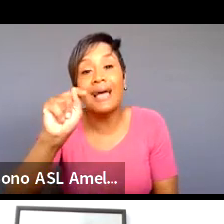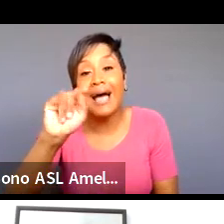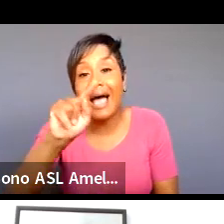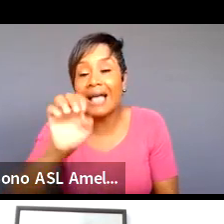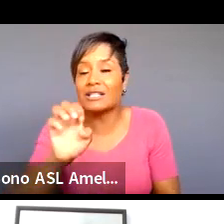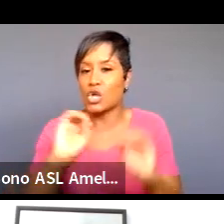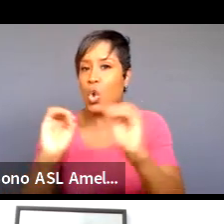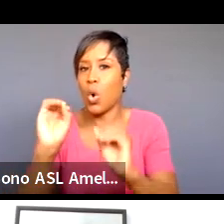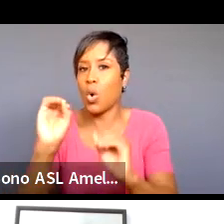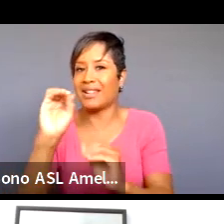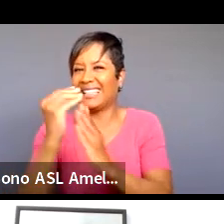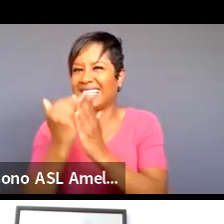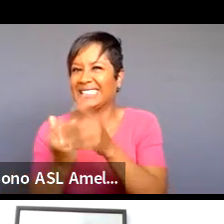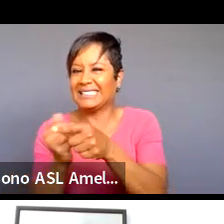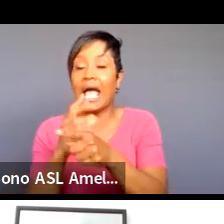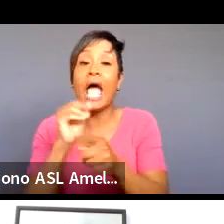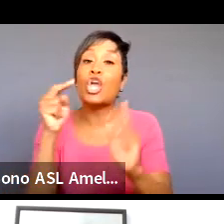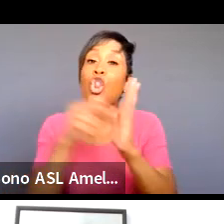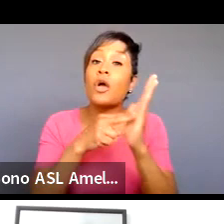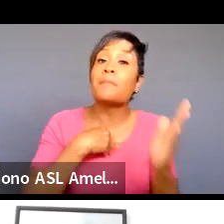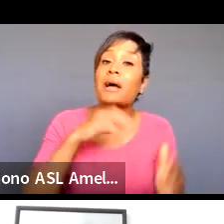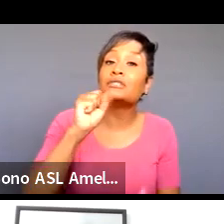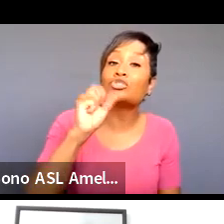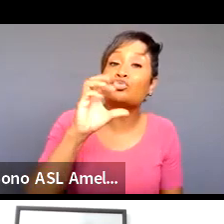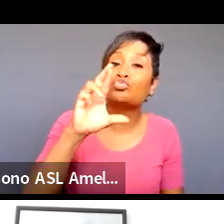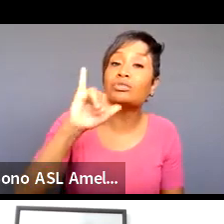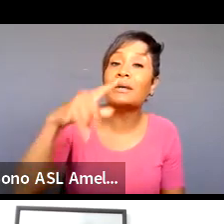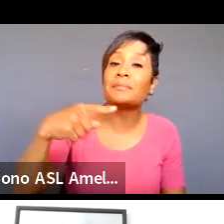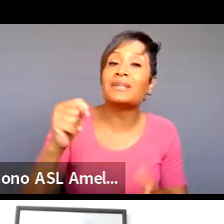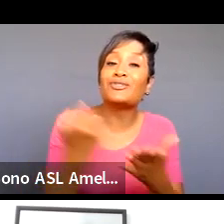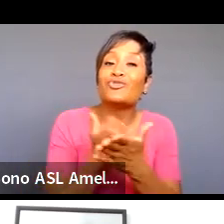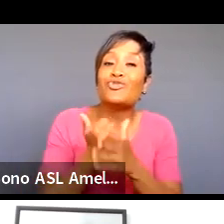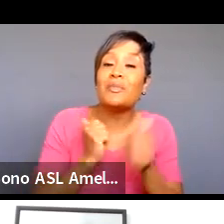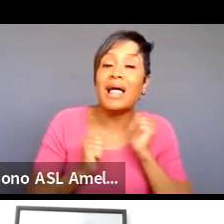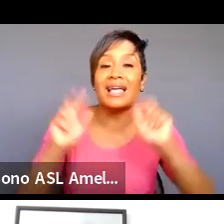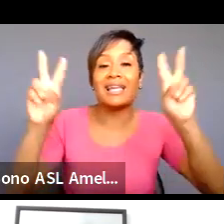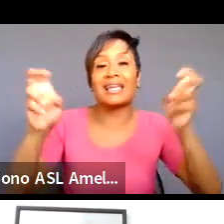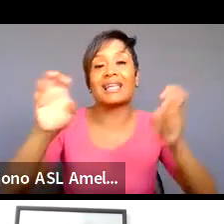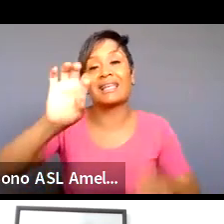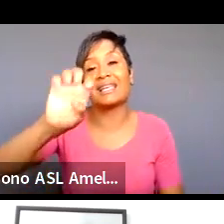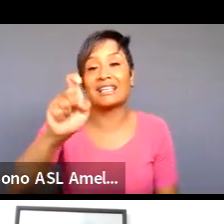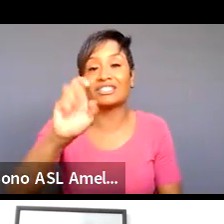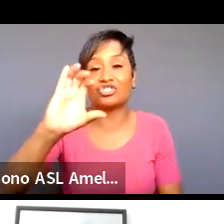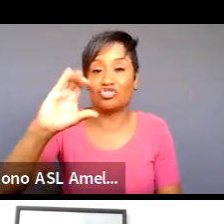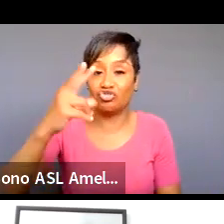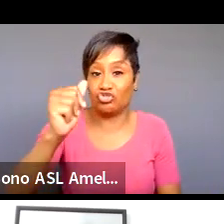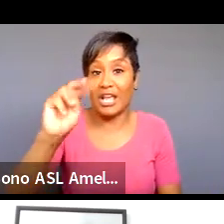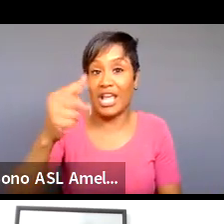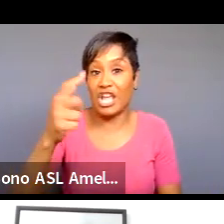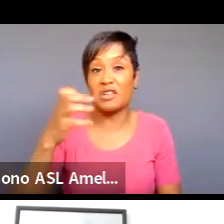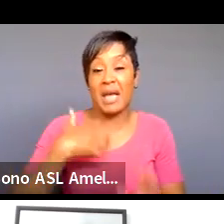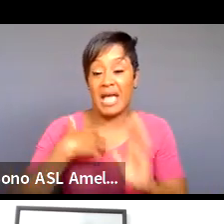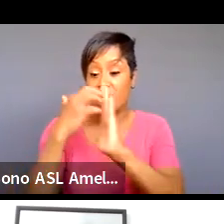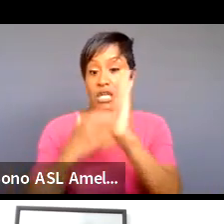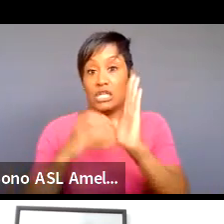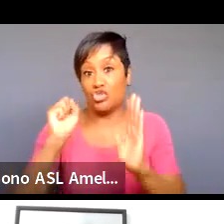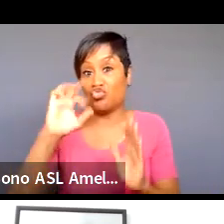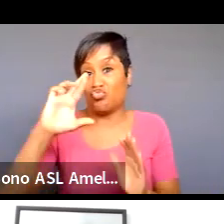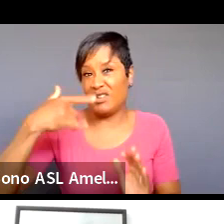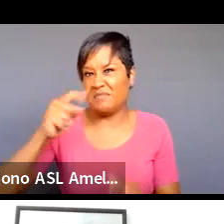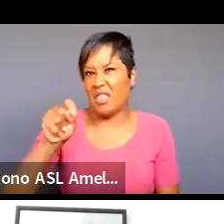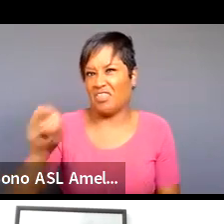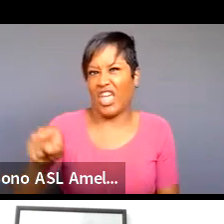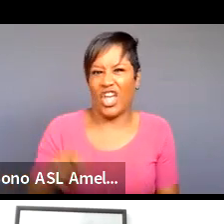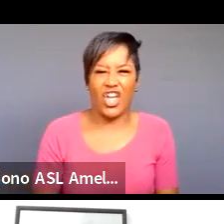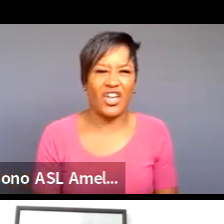also you can see my scripts on the new play exchange that's where my scripts are the scripts are there so thank you